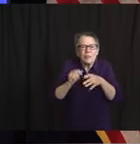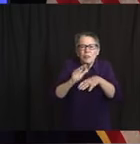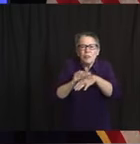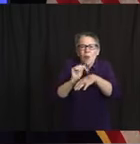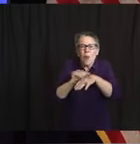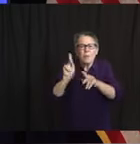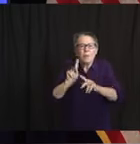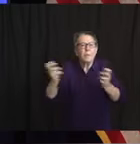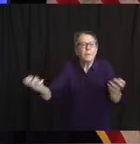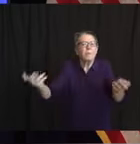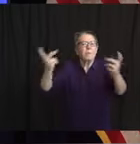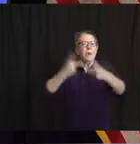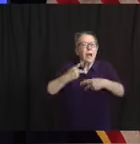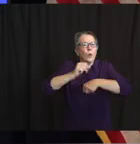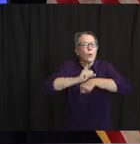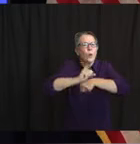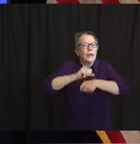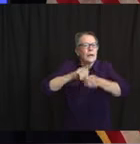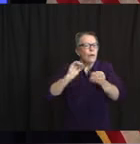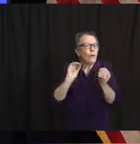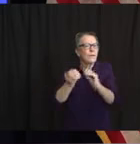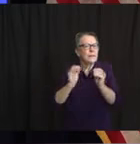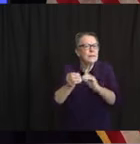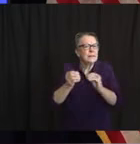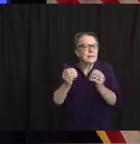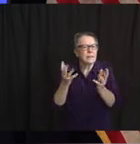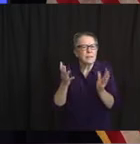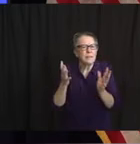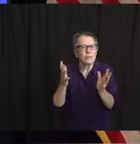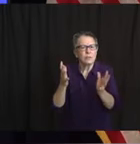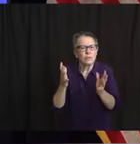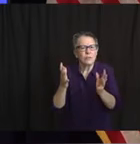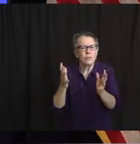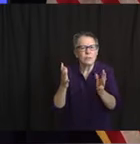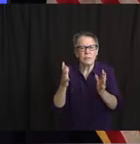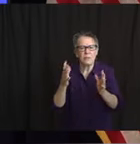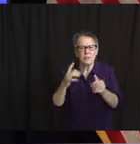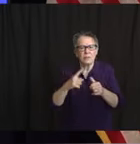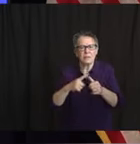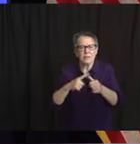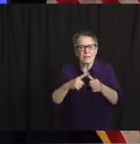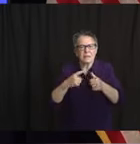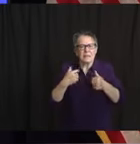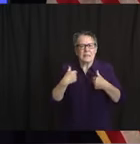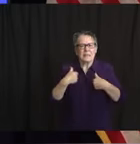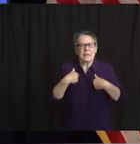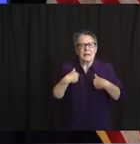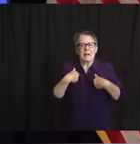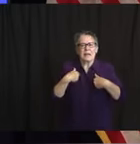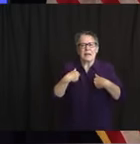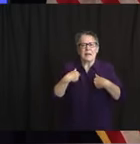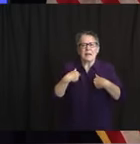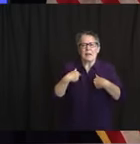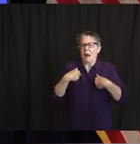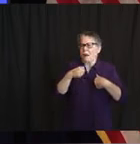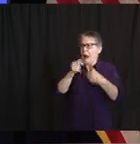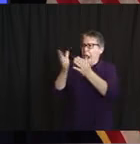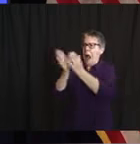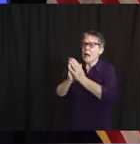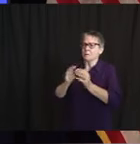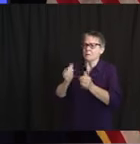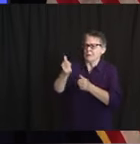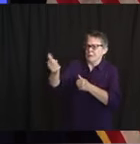Again, they don't have to hear from us. They're already doing it. There'll be some folks that will continue to be able to work from home,